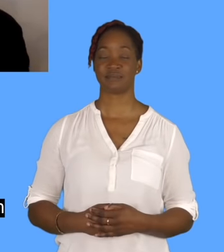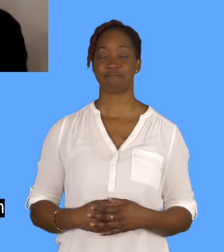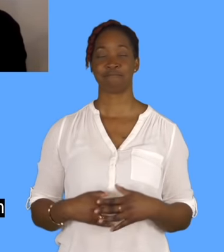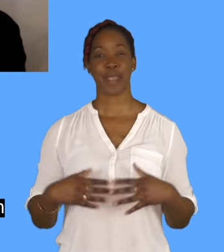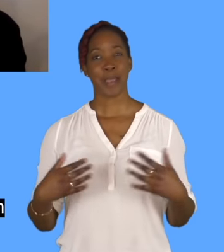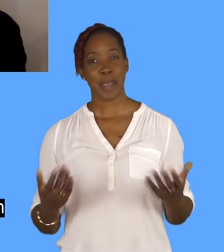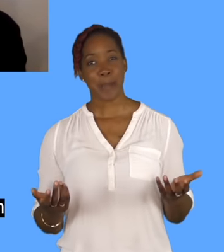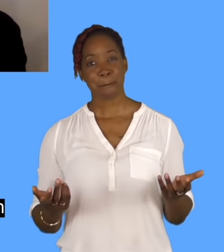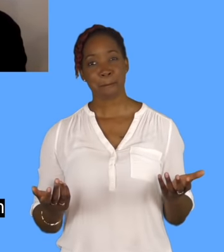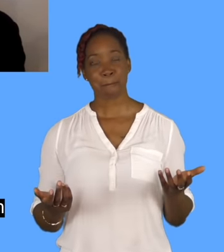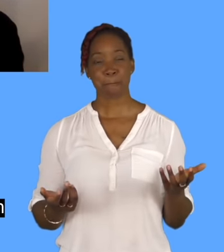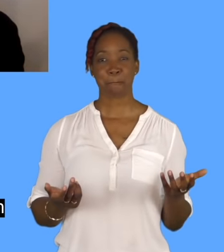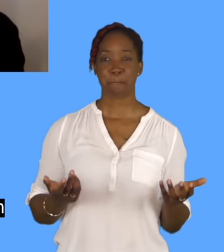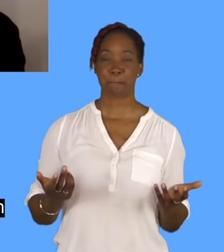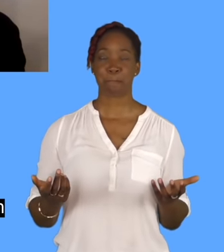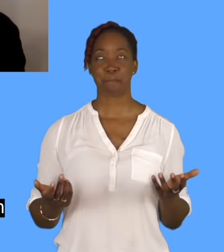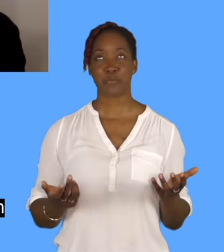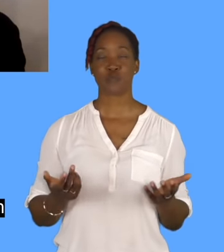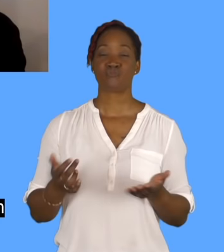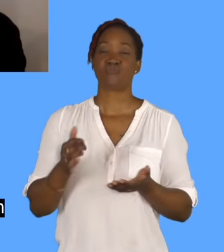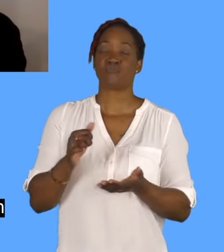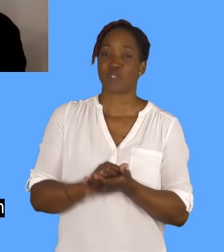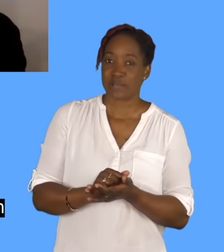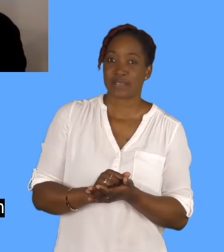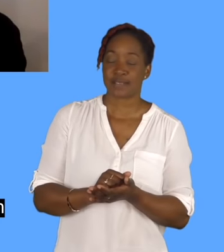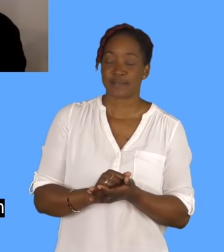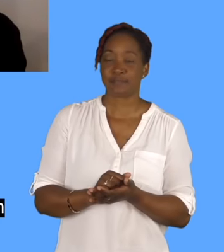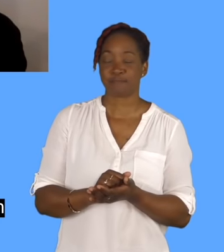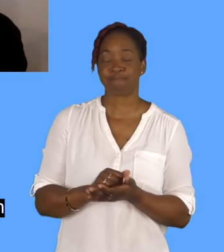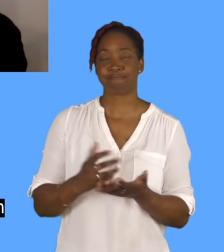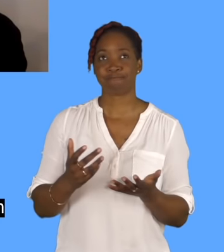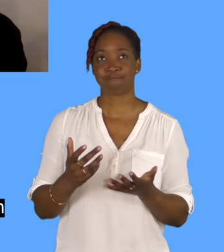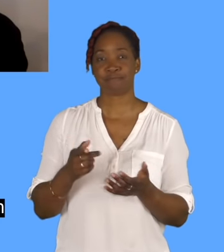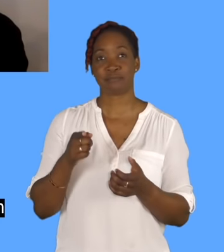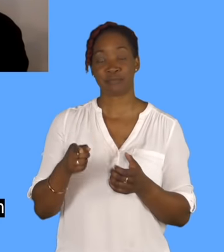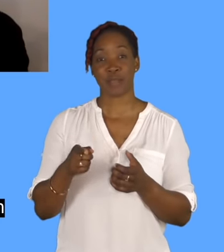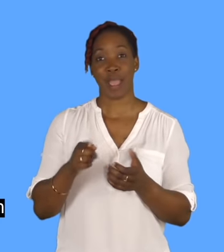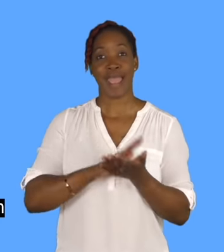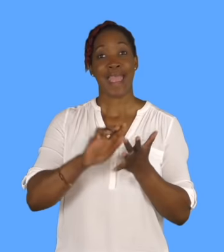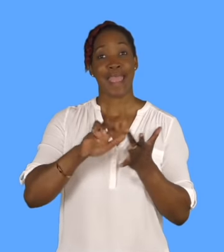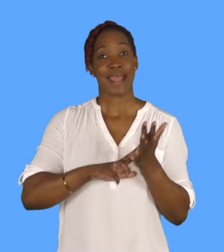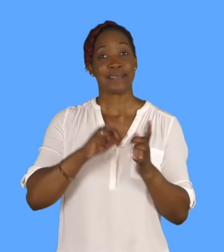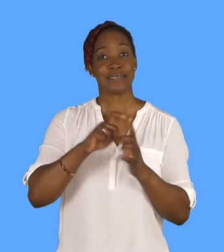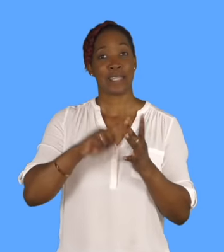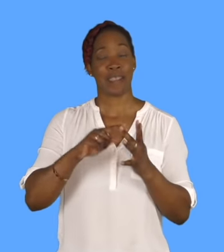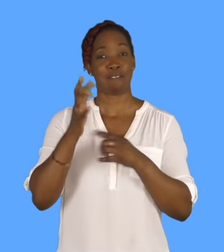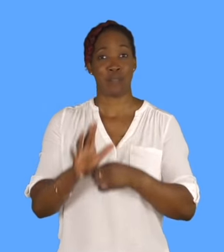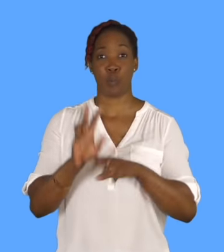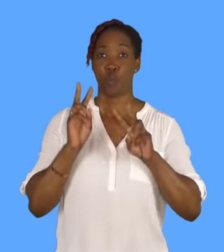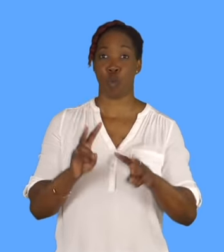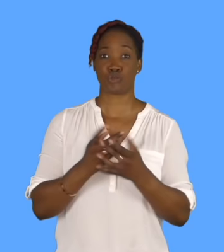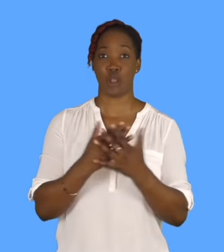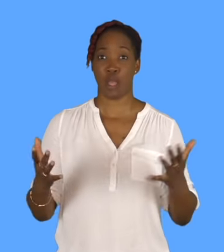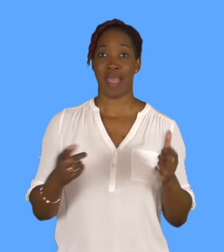Right. The Hindi film that I used to watch a lot was Andaz Apna Apna, but the English